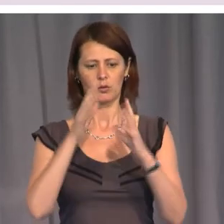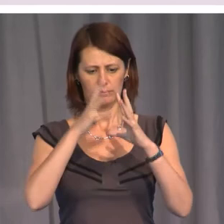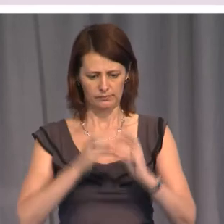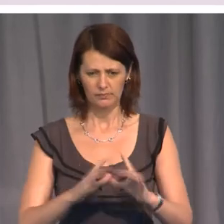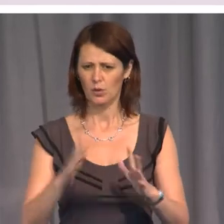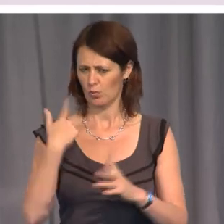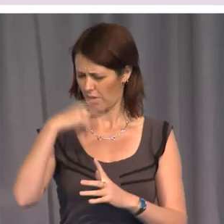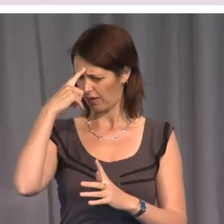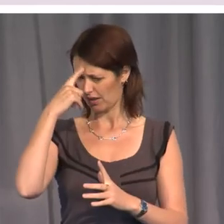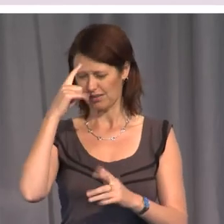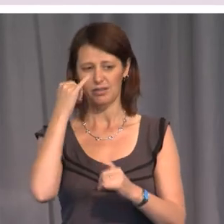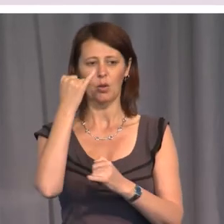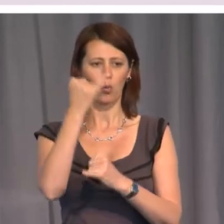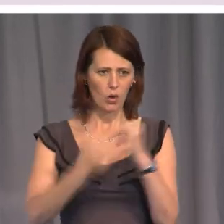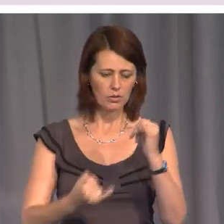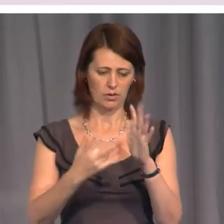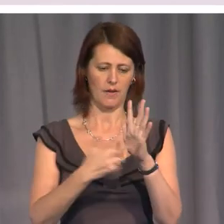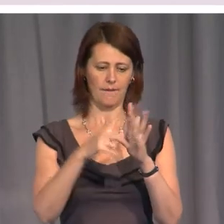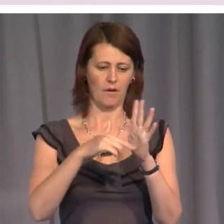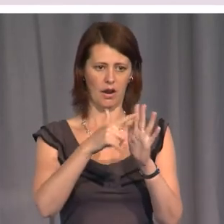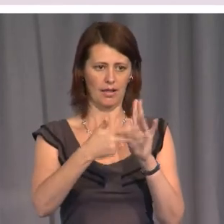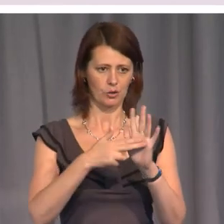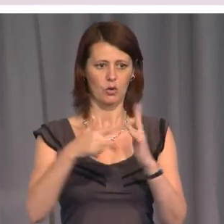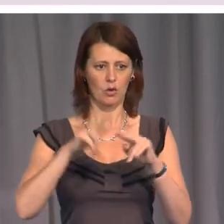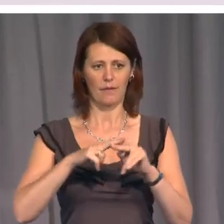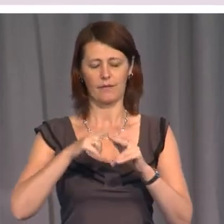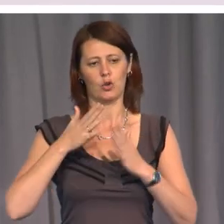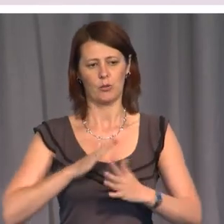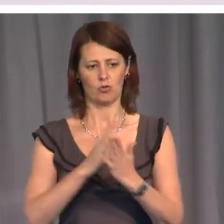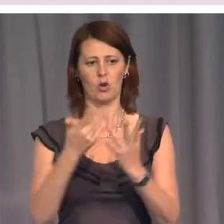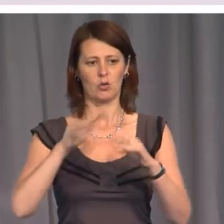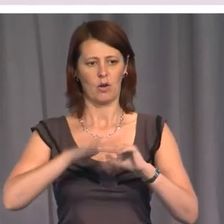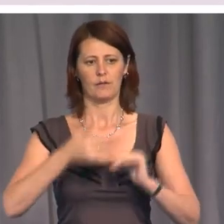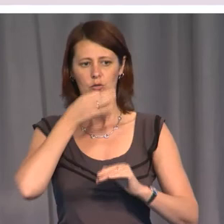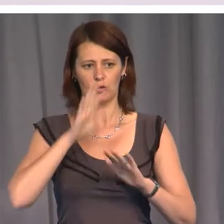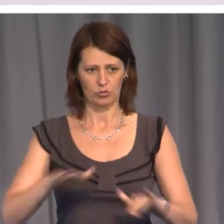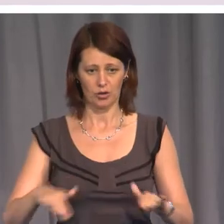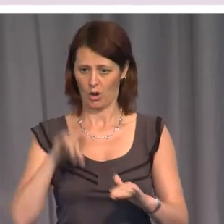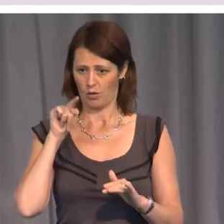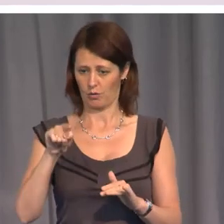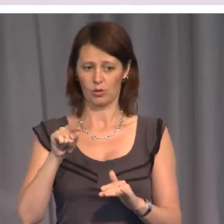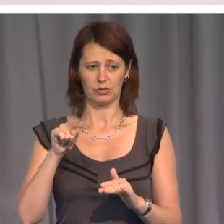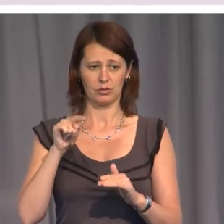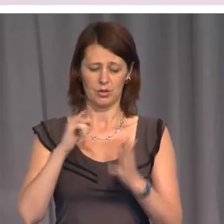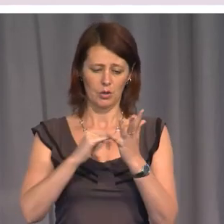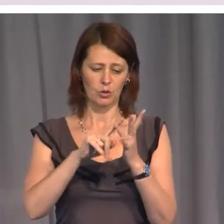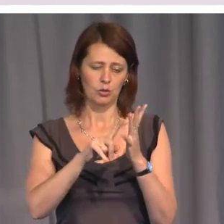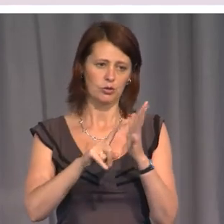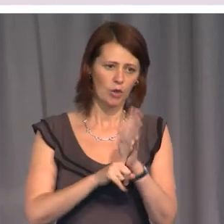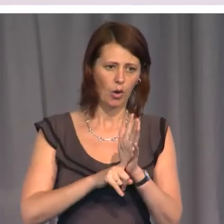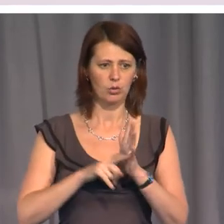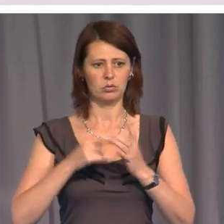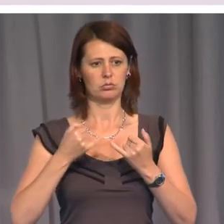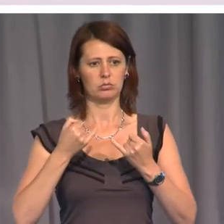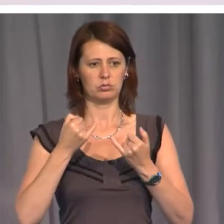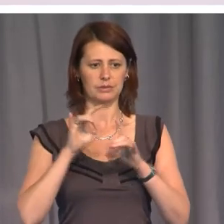I believe is one of the worst violations of the human rights of children, those literally soul-destroying acts of clerical